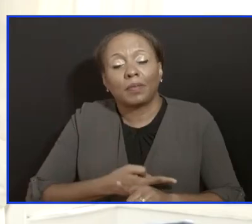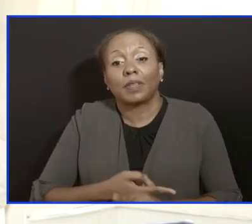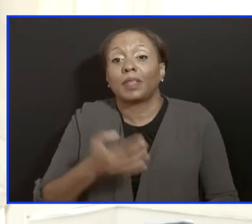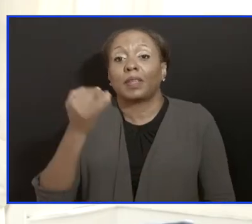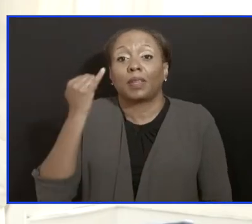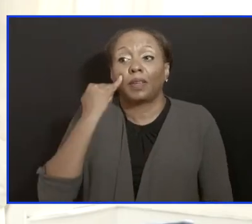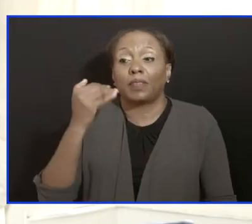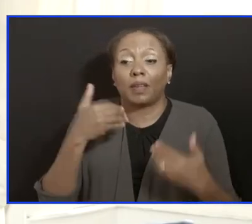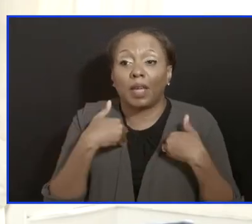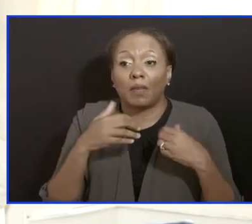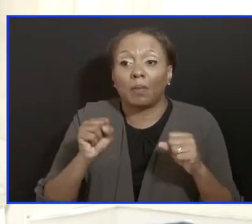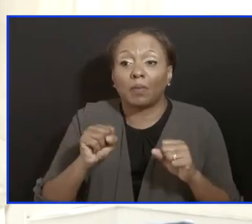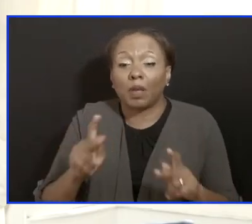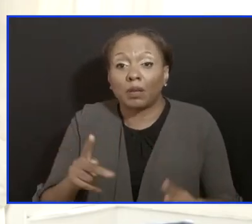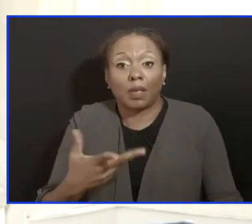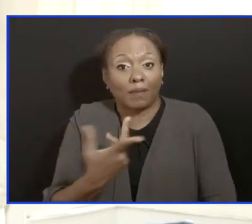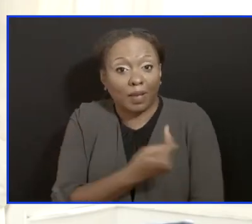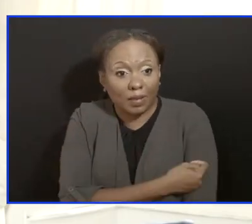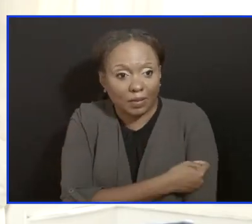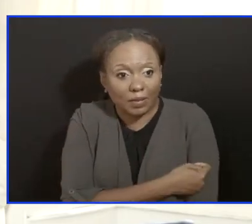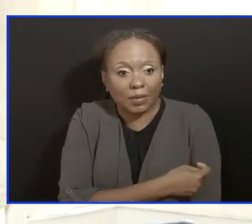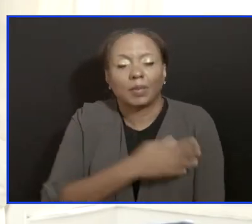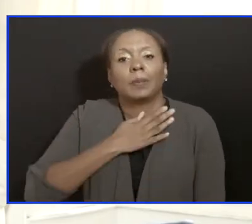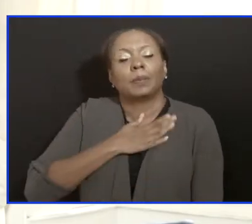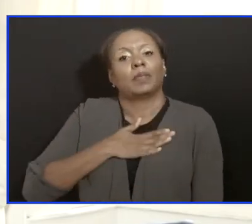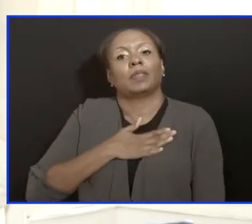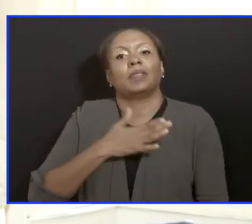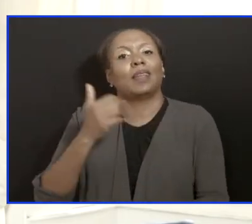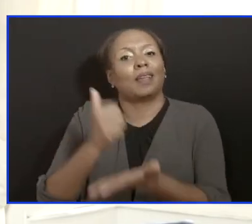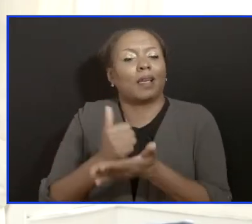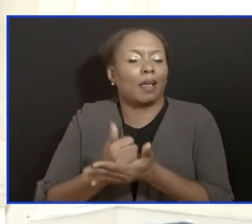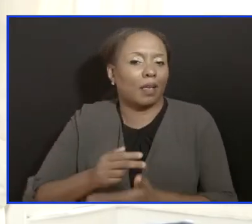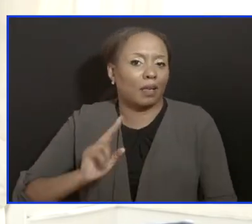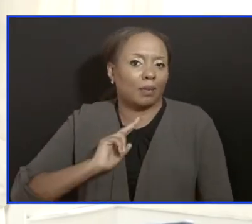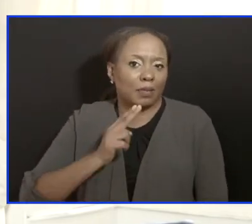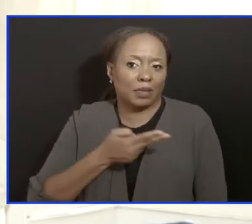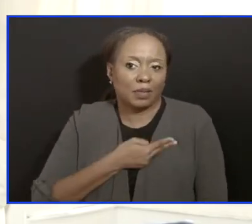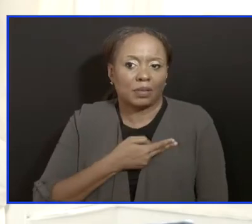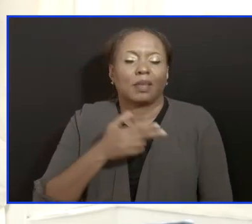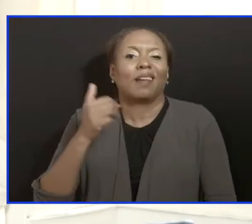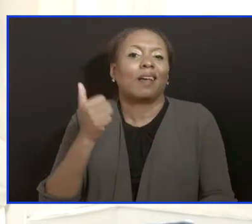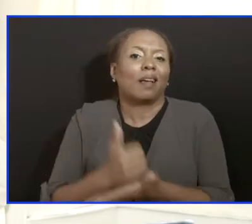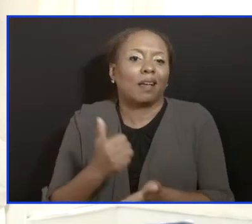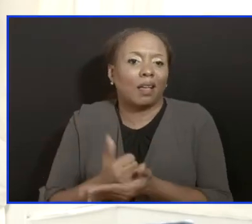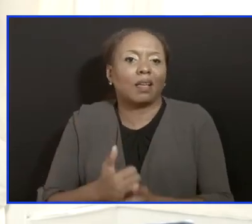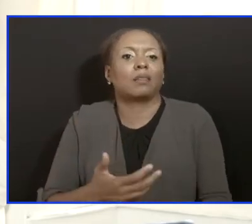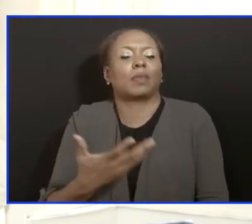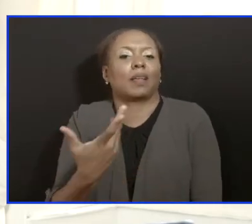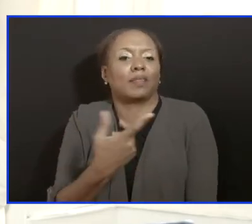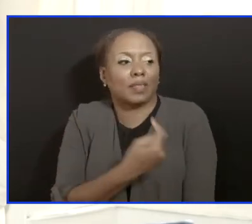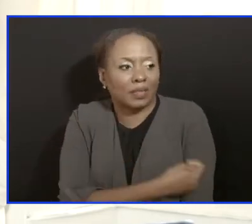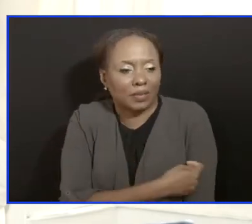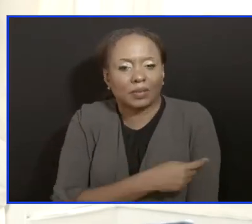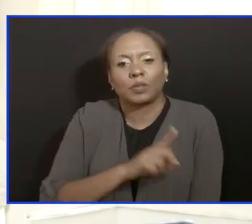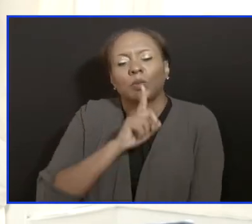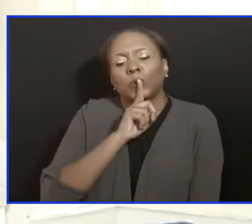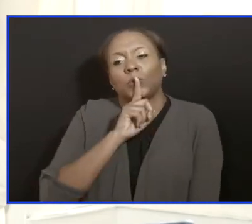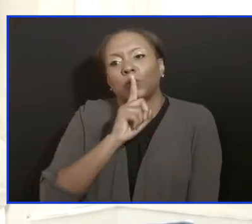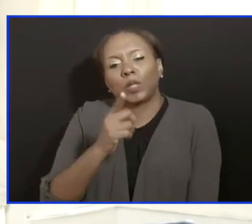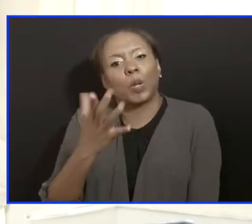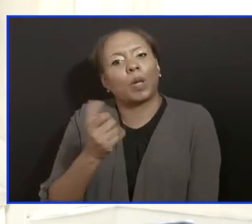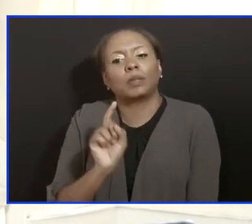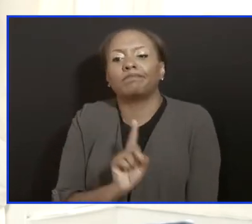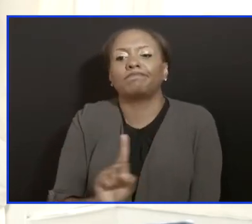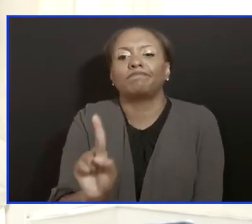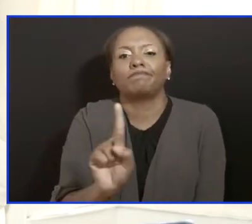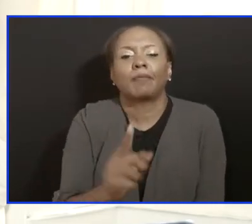opportunity to get vaccinated, to help us on the ground, to help our challenge on the ground. I really would like you to step